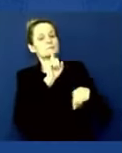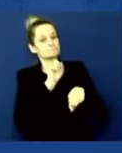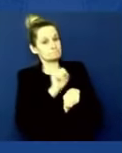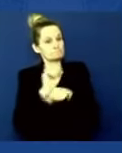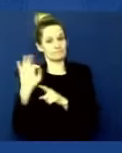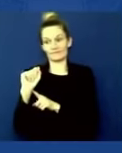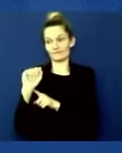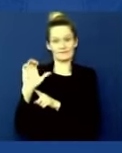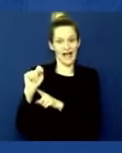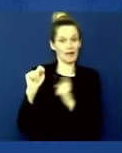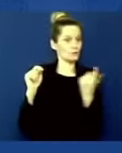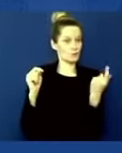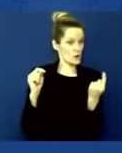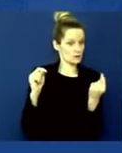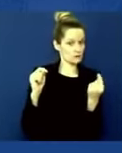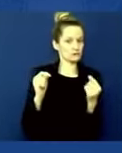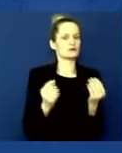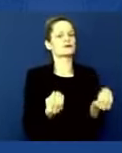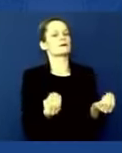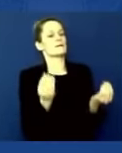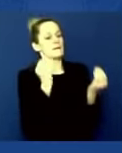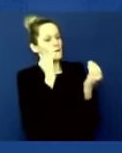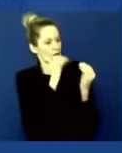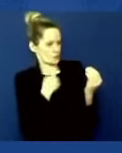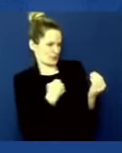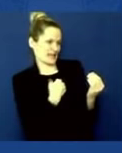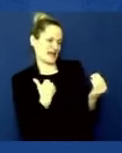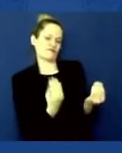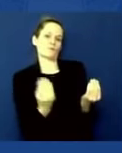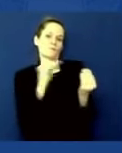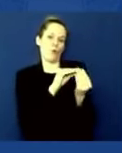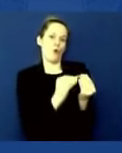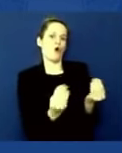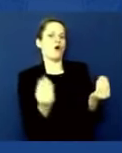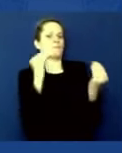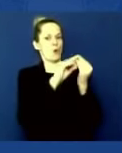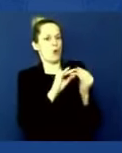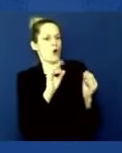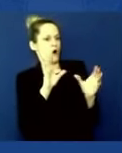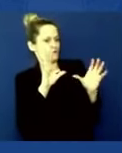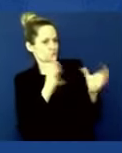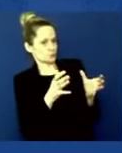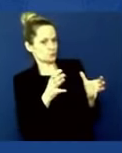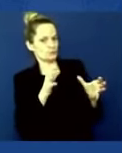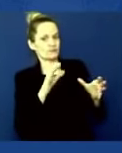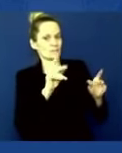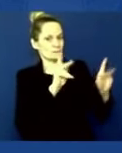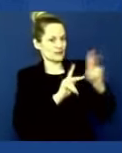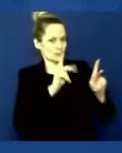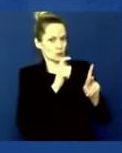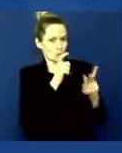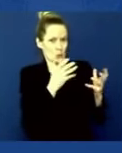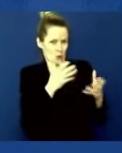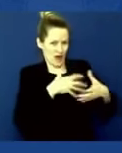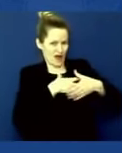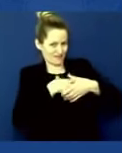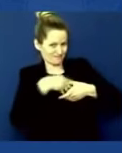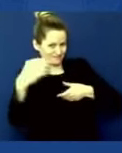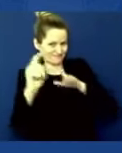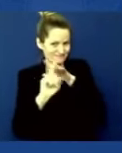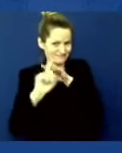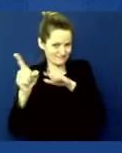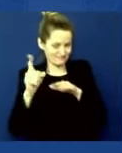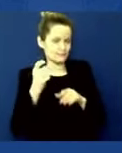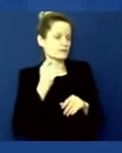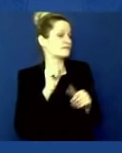groups we urgently want to get out of Afghanistan, starting with American citizens and the folks